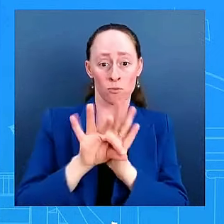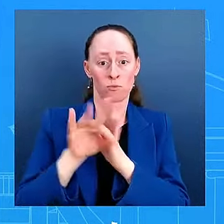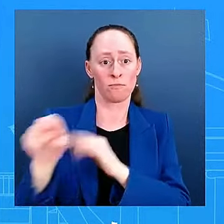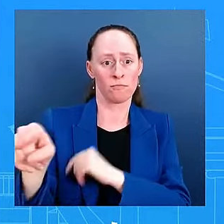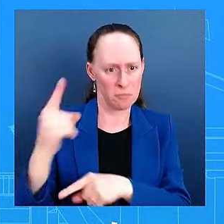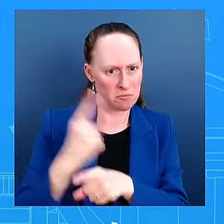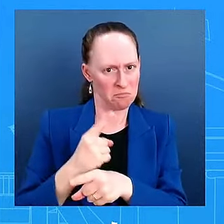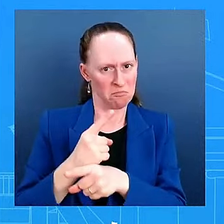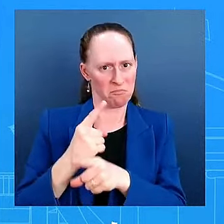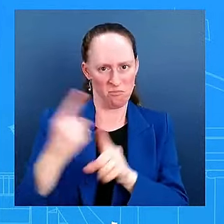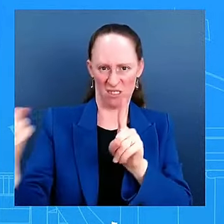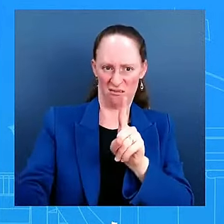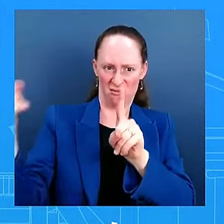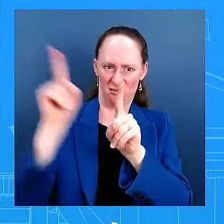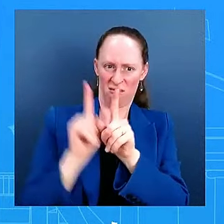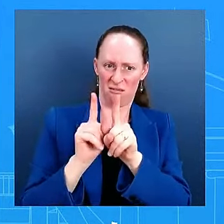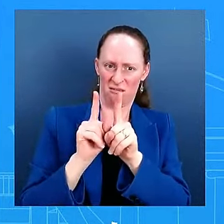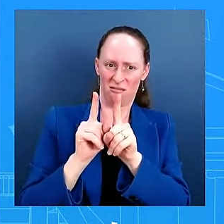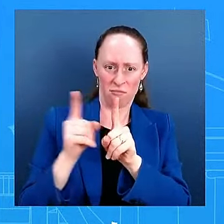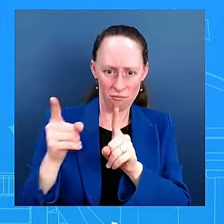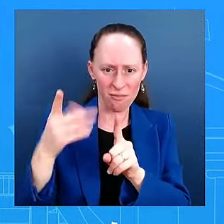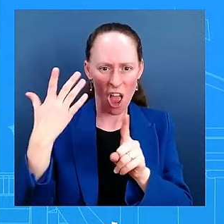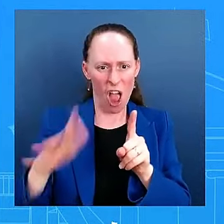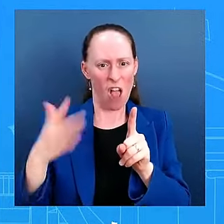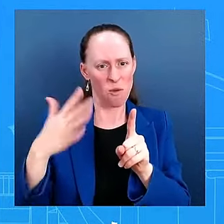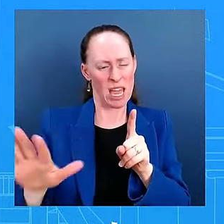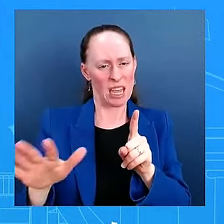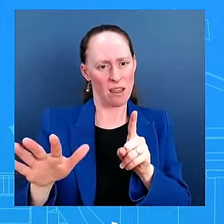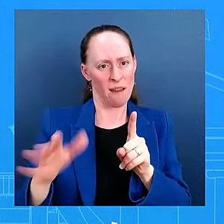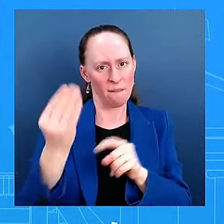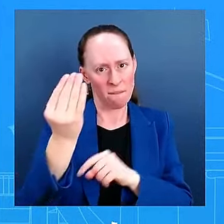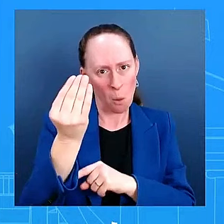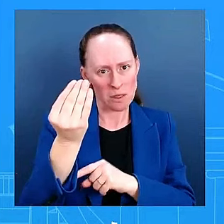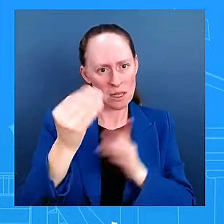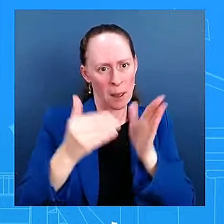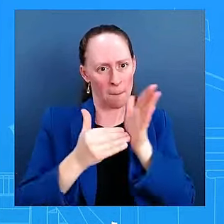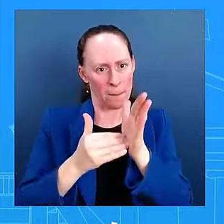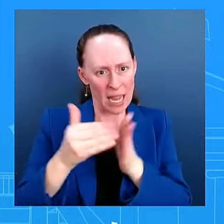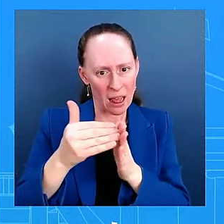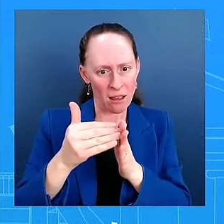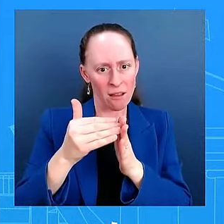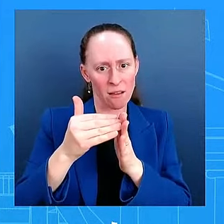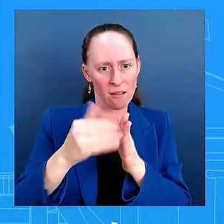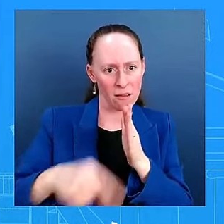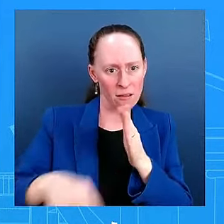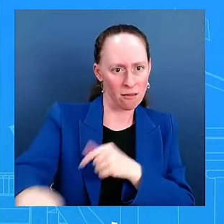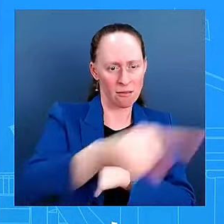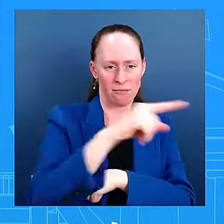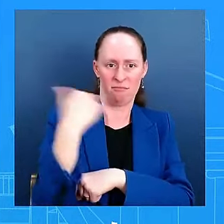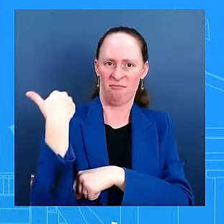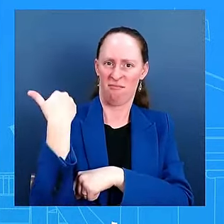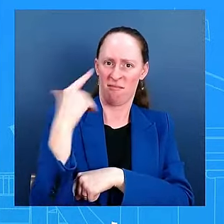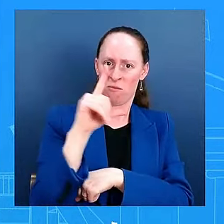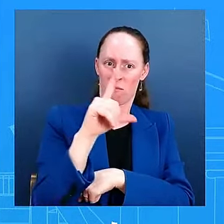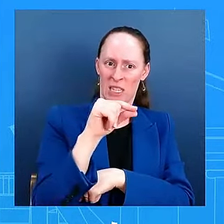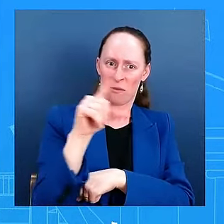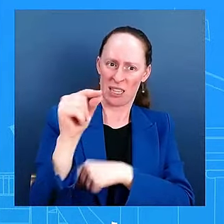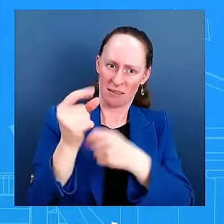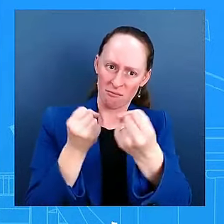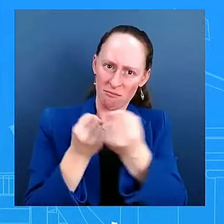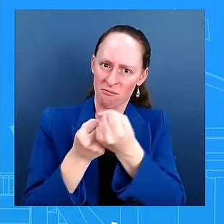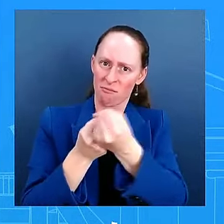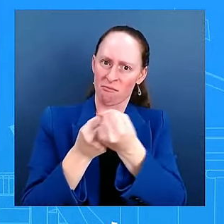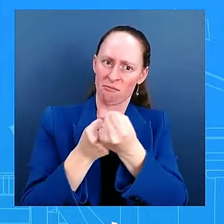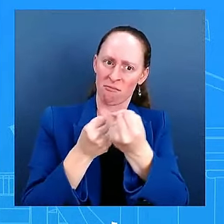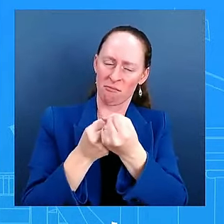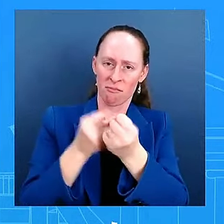14 million for this current past primary. 14 million Americans decided that. So they made their decision on